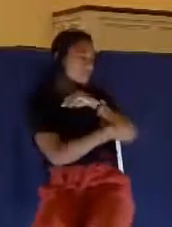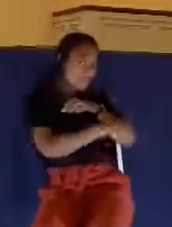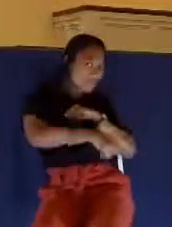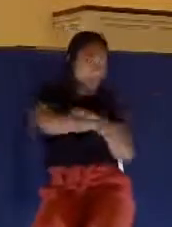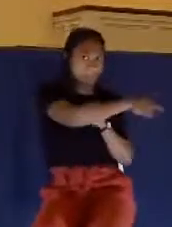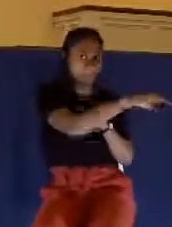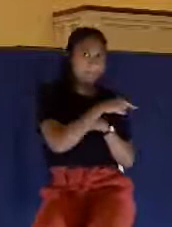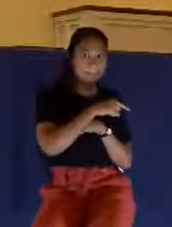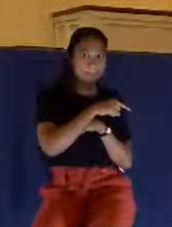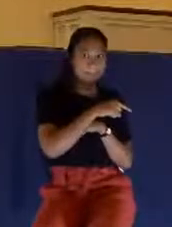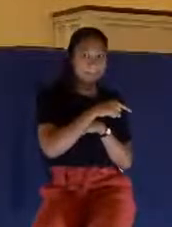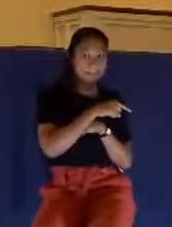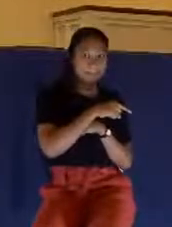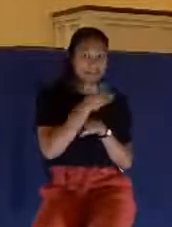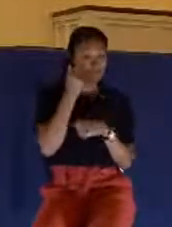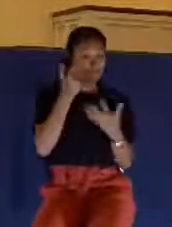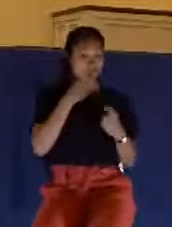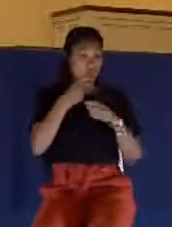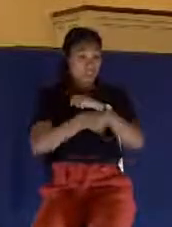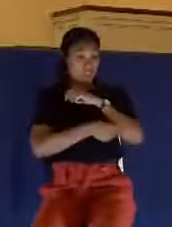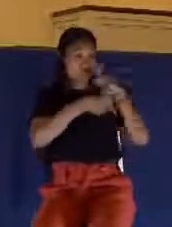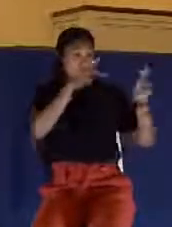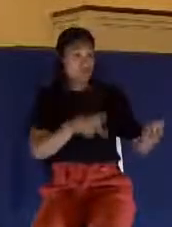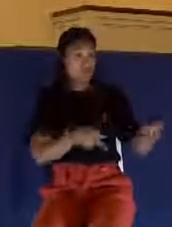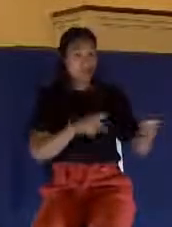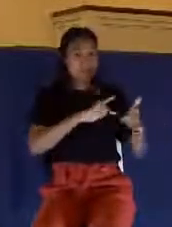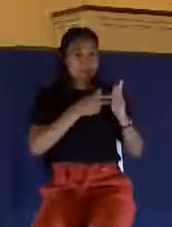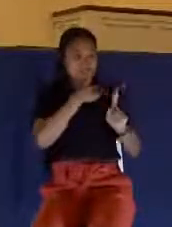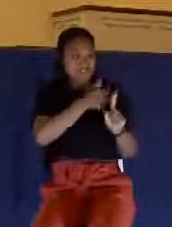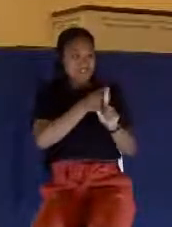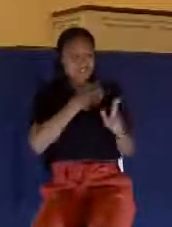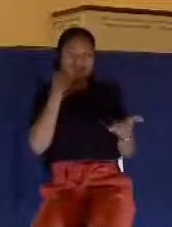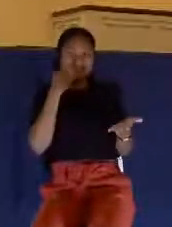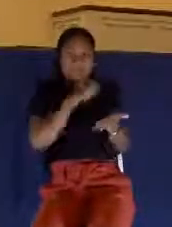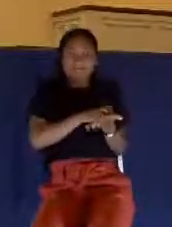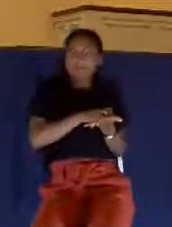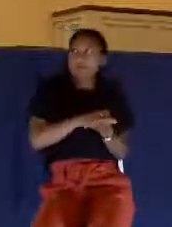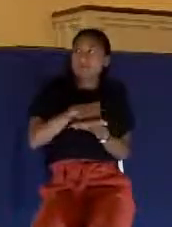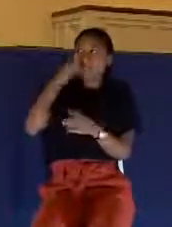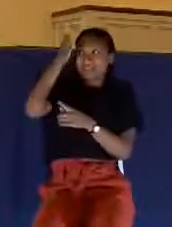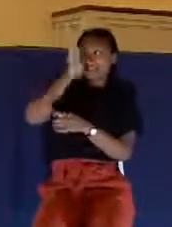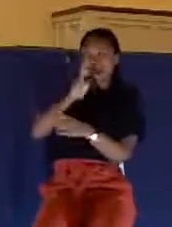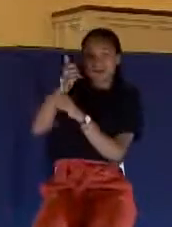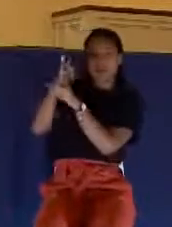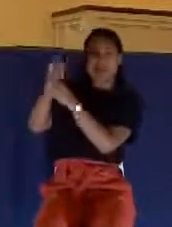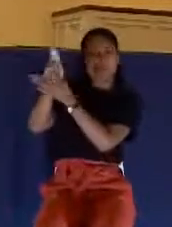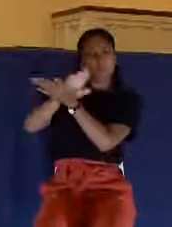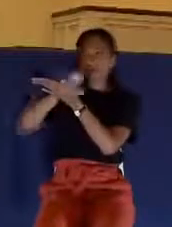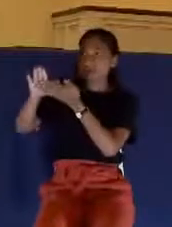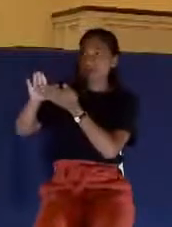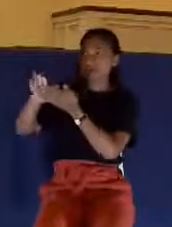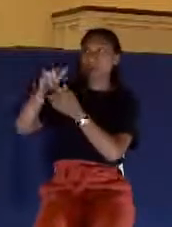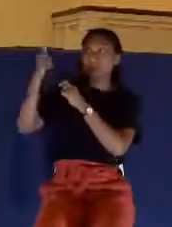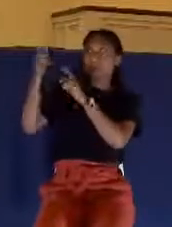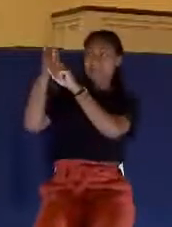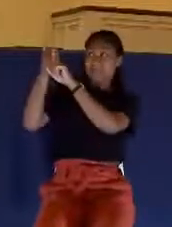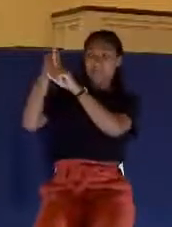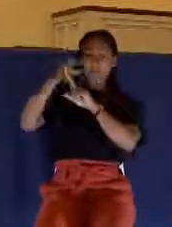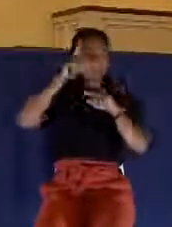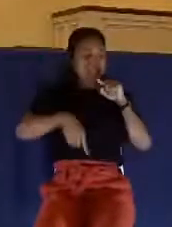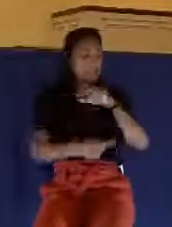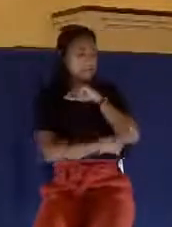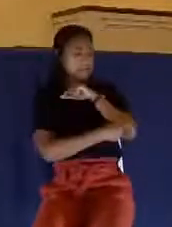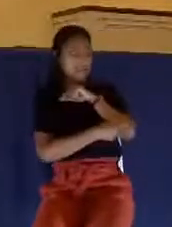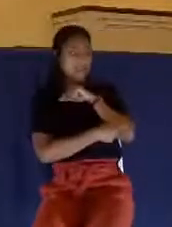yourself. And since God is holy, it's impossible for him to be tempted. And it's impossible for him